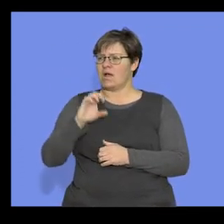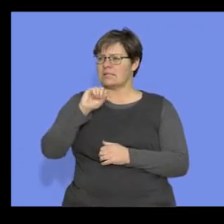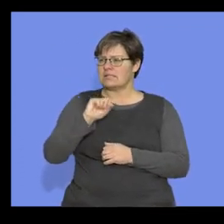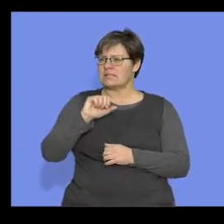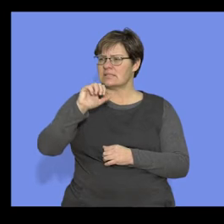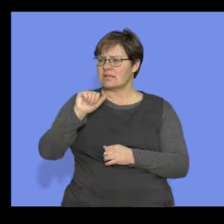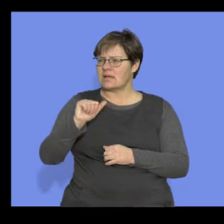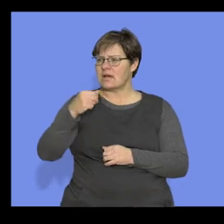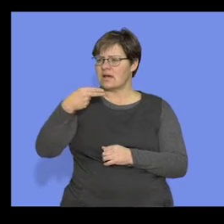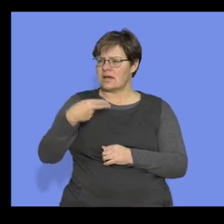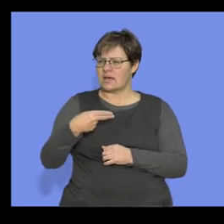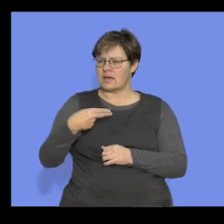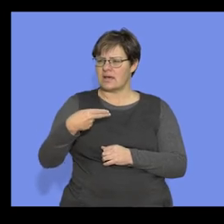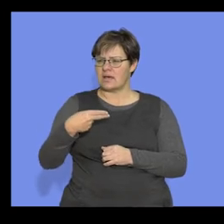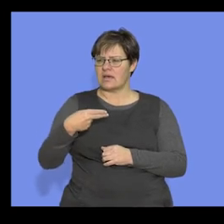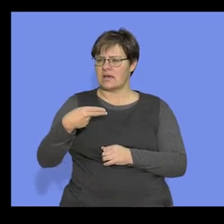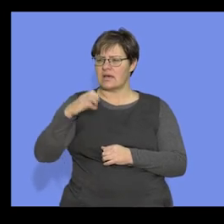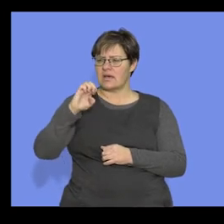here. Short, long word.